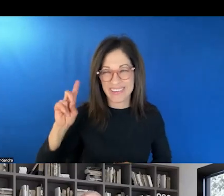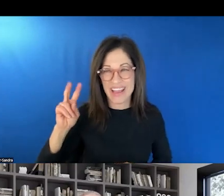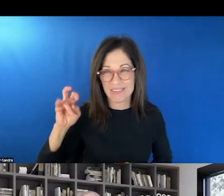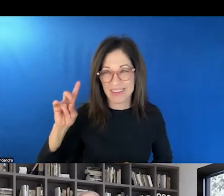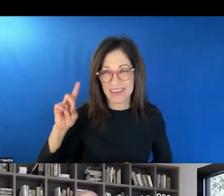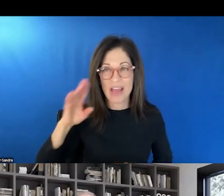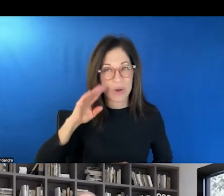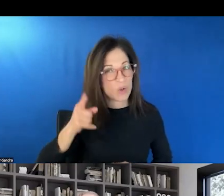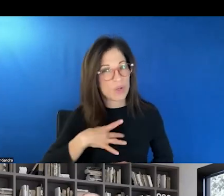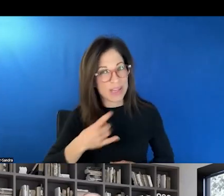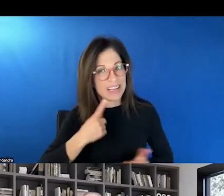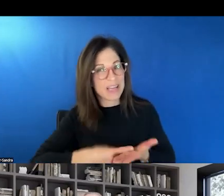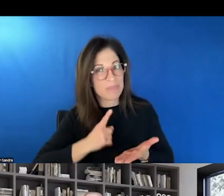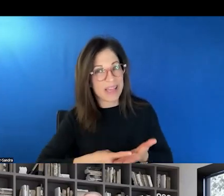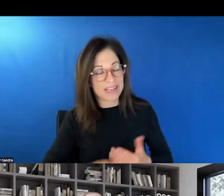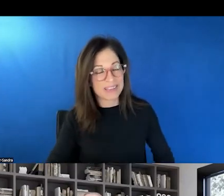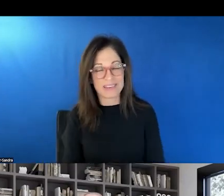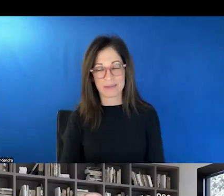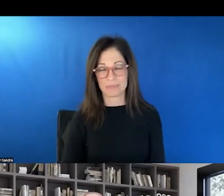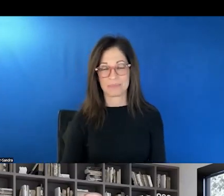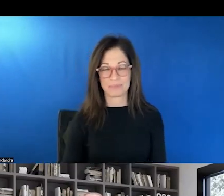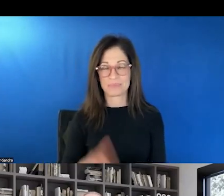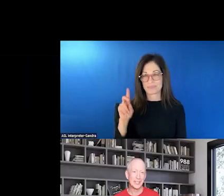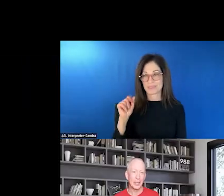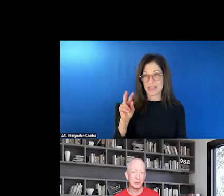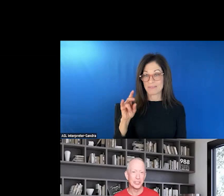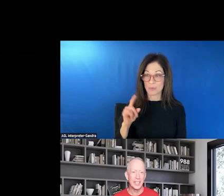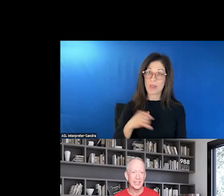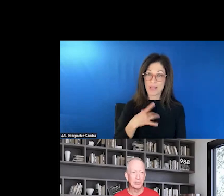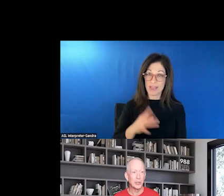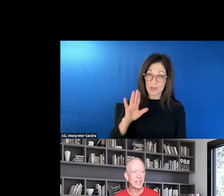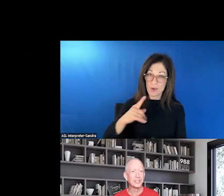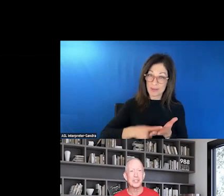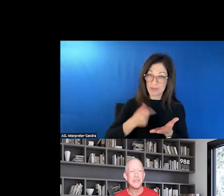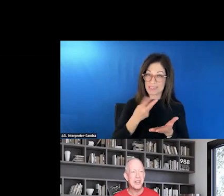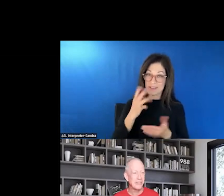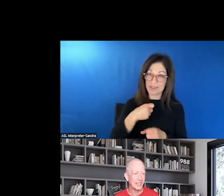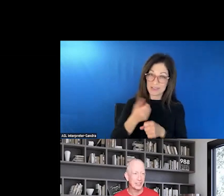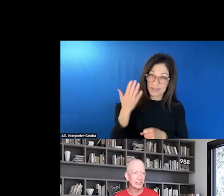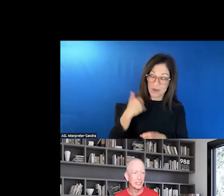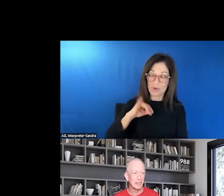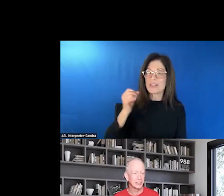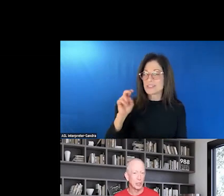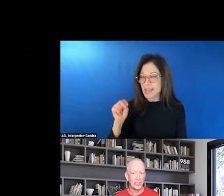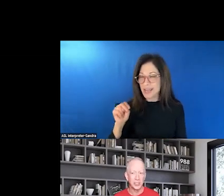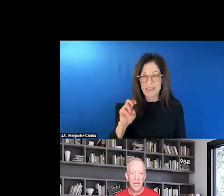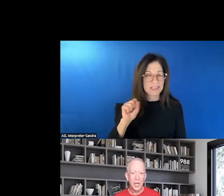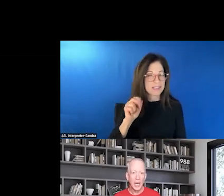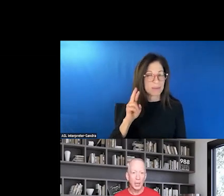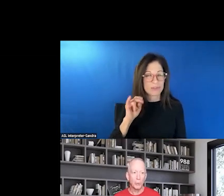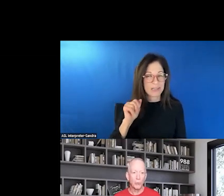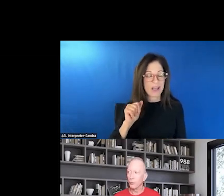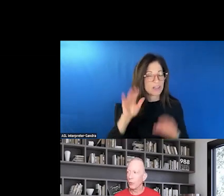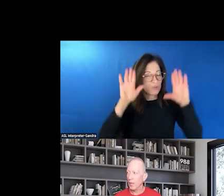like debates. Well, I loved your debate, Richard, several years ago, Jen and Sabrina. Terrific. Just loved it so much.